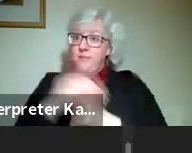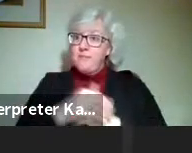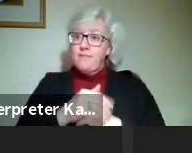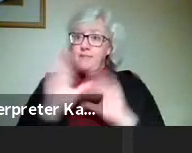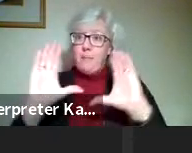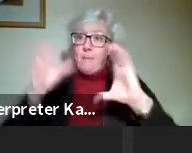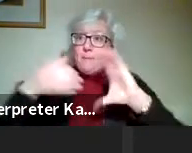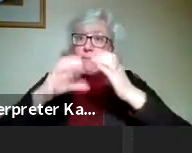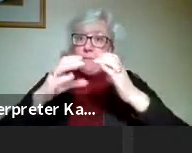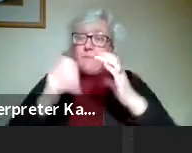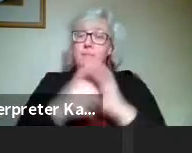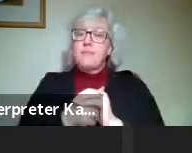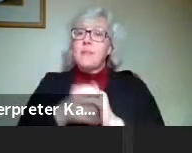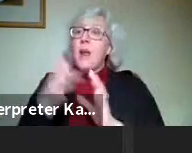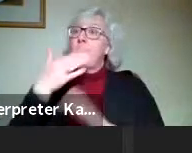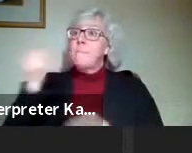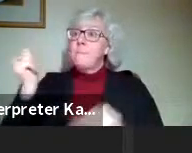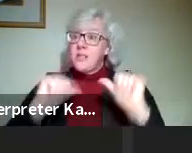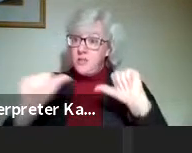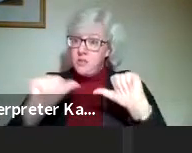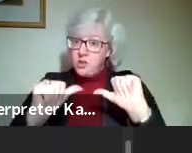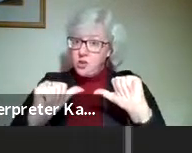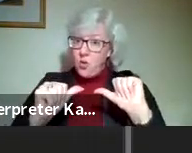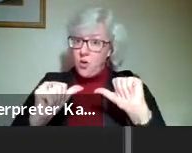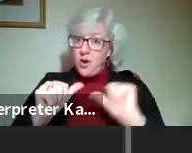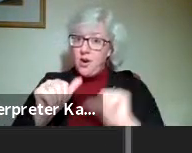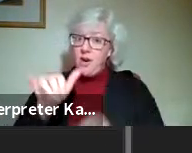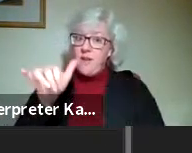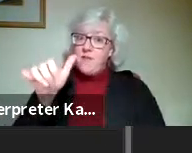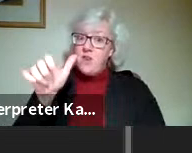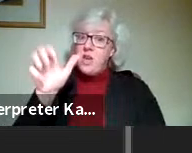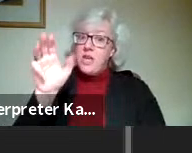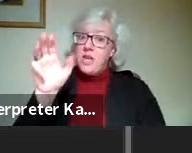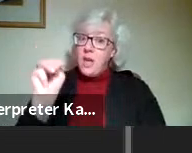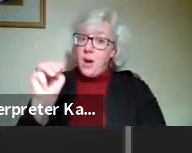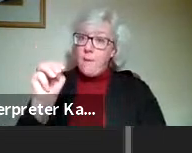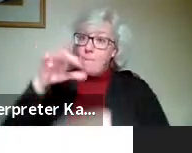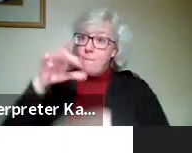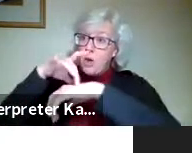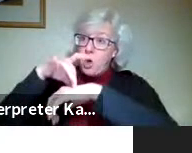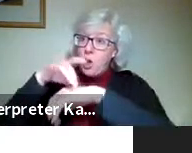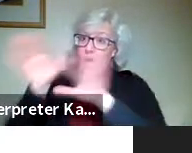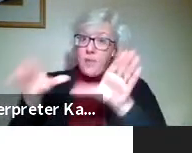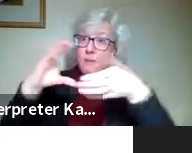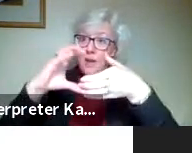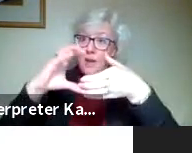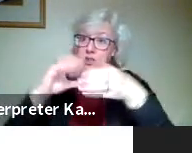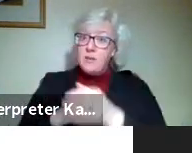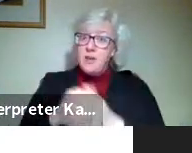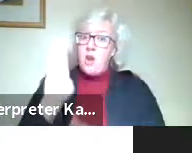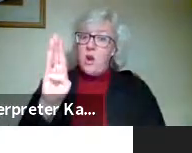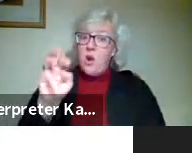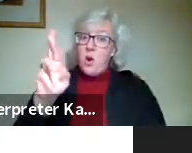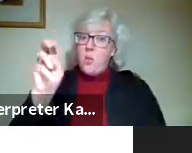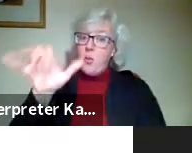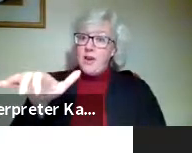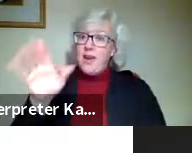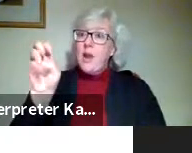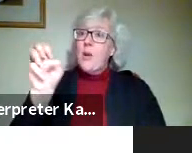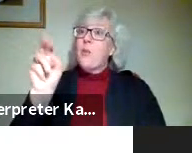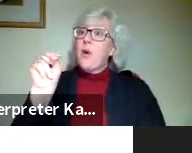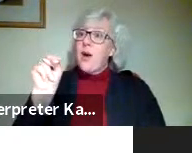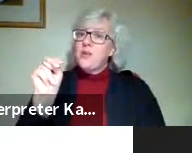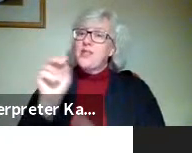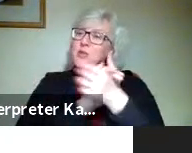Here we have Best of Show for Yum Earth Packaging going to Brittany Brown. Congratulations,